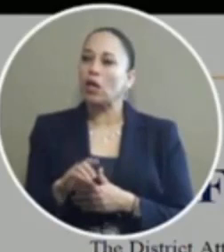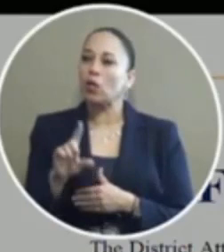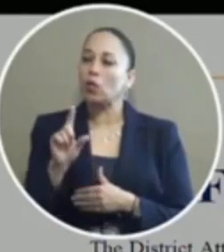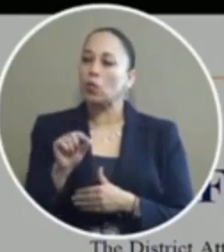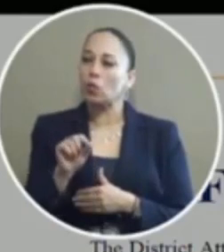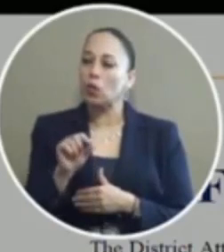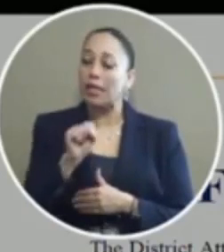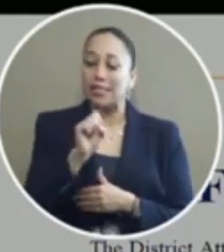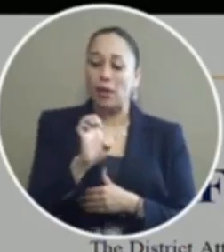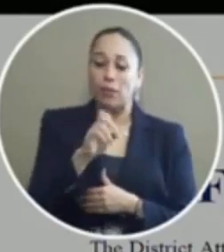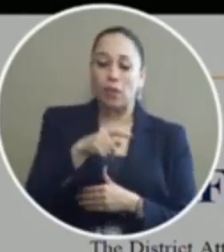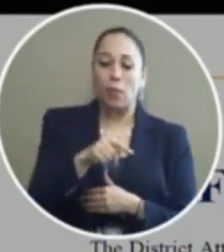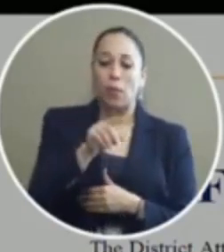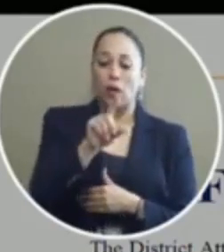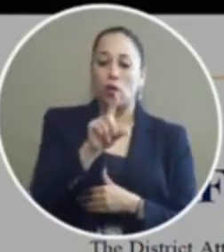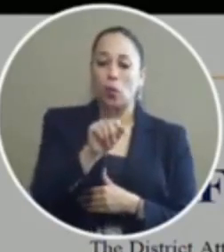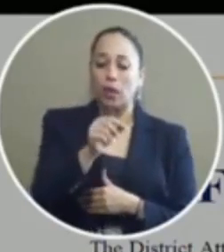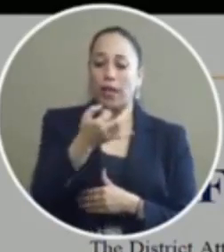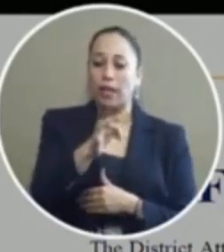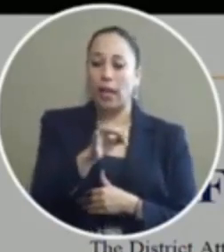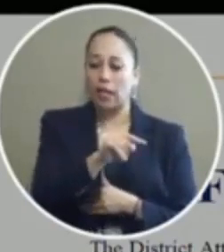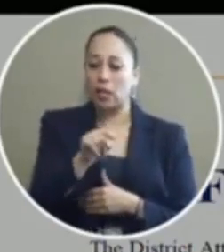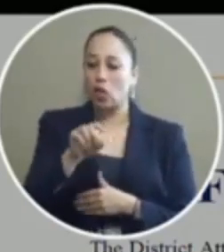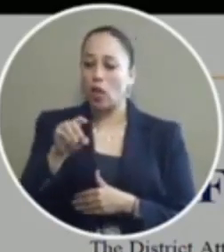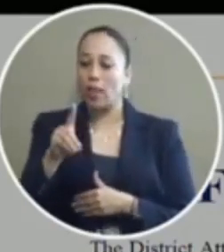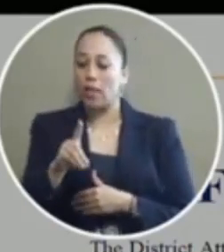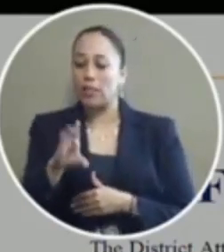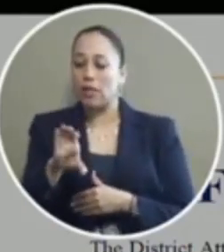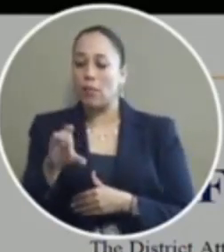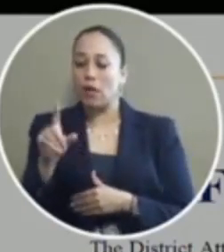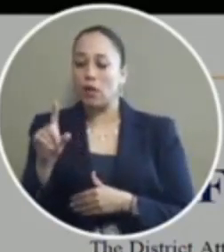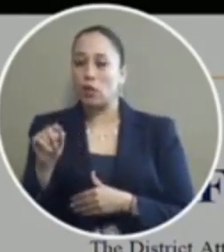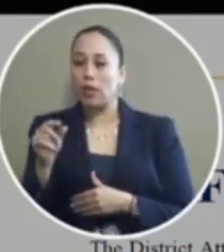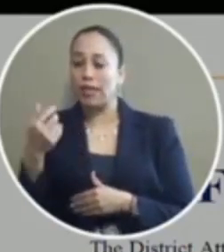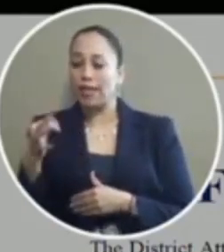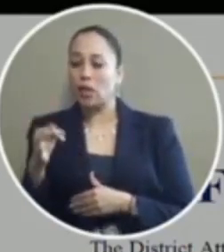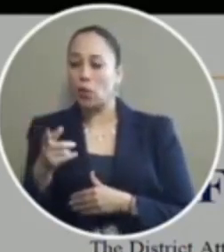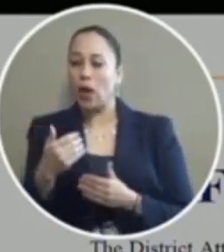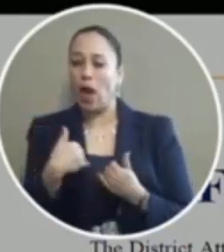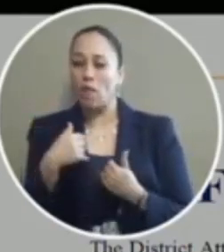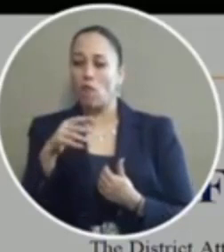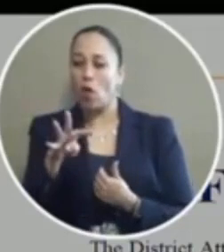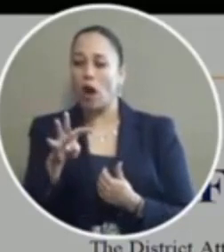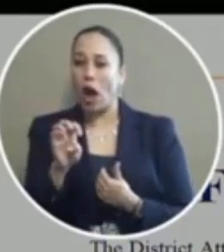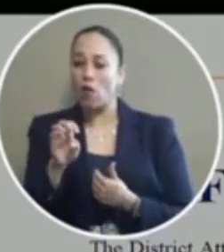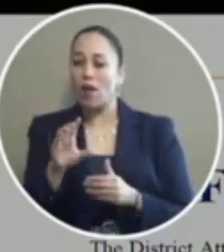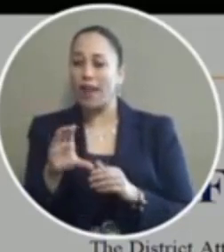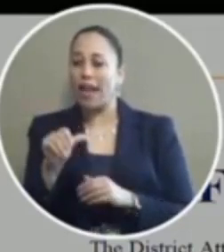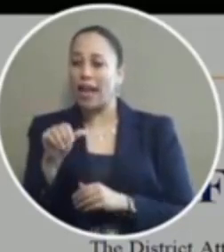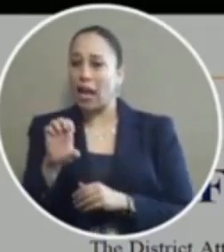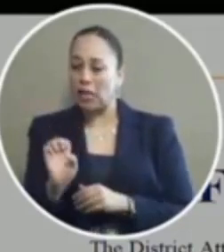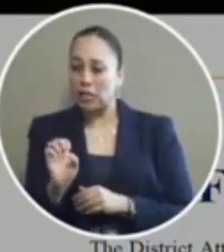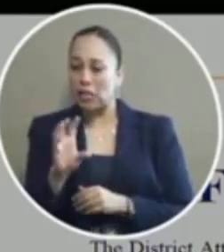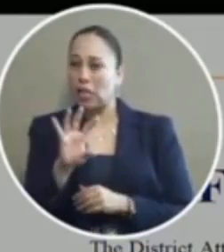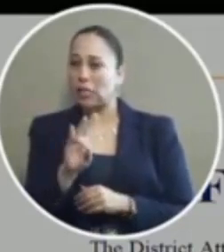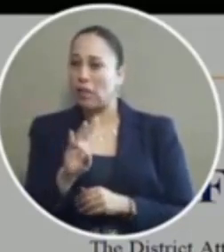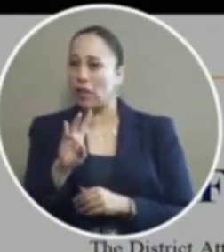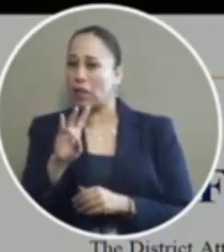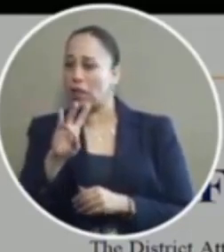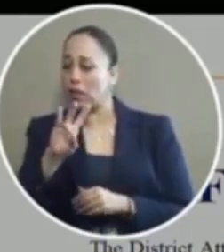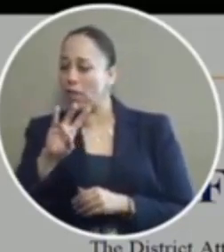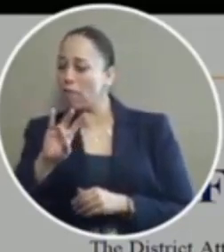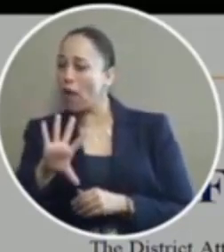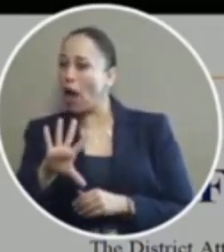we handled 484 cases and we have about 75 percent